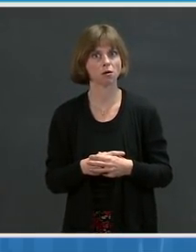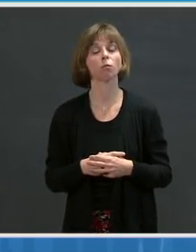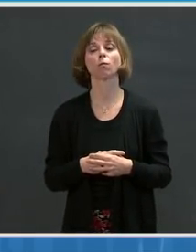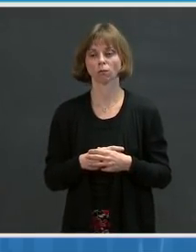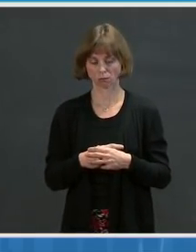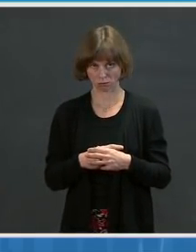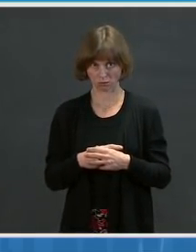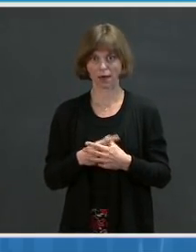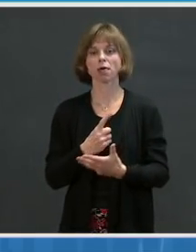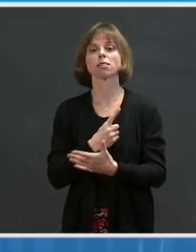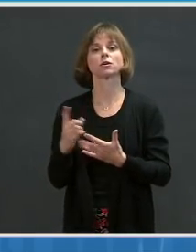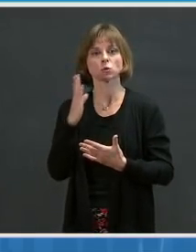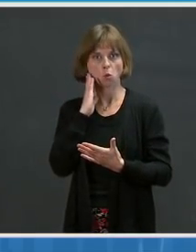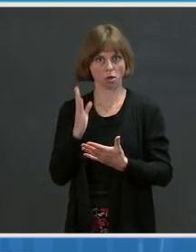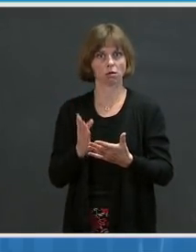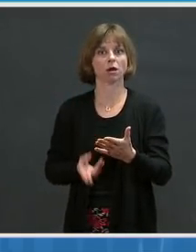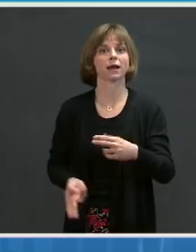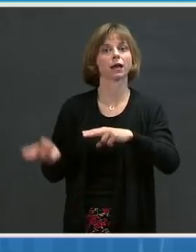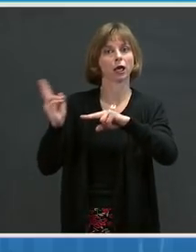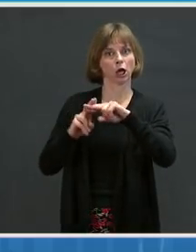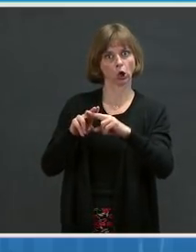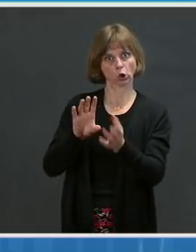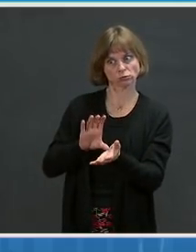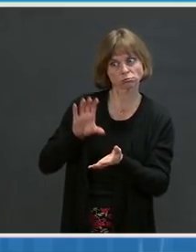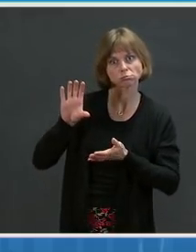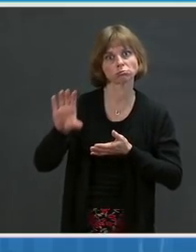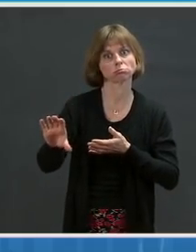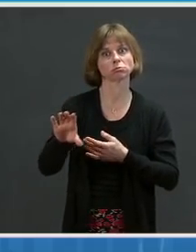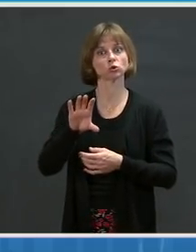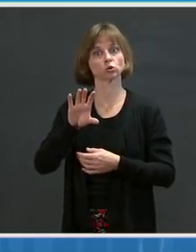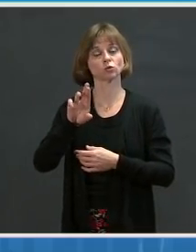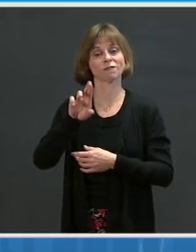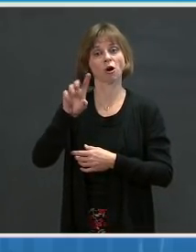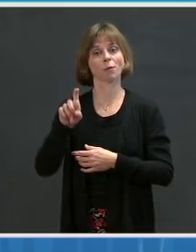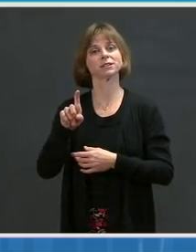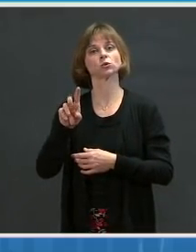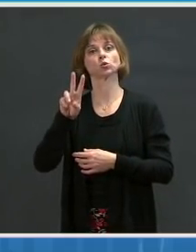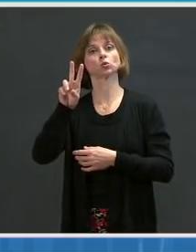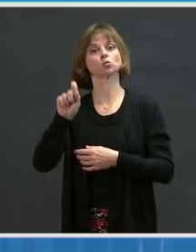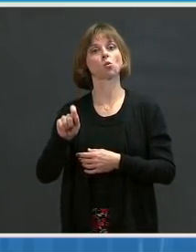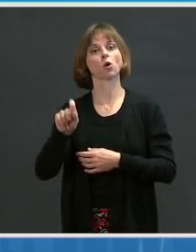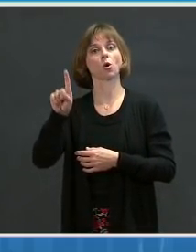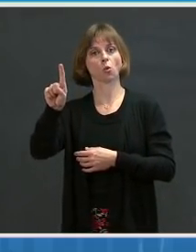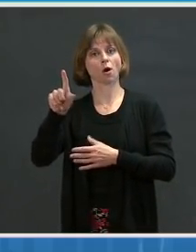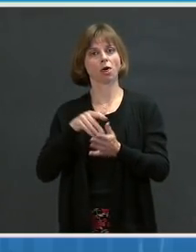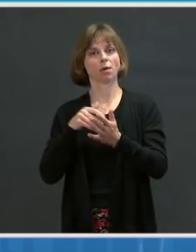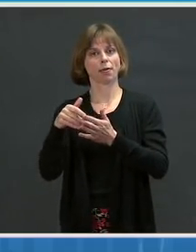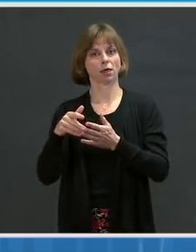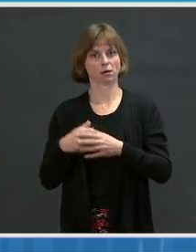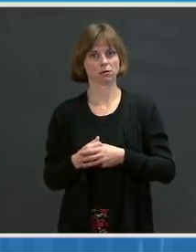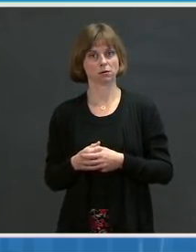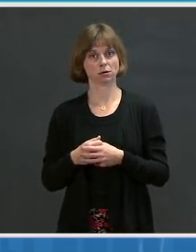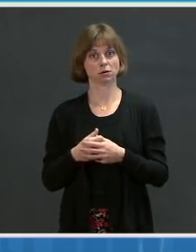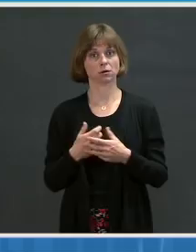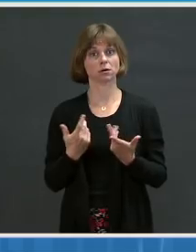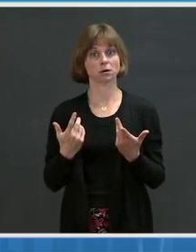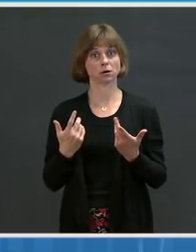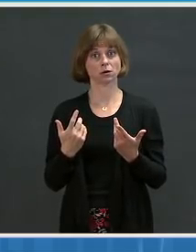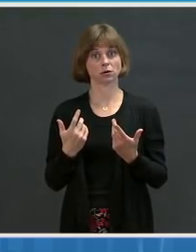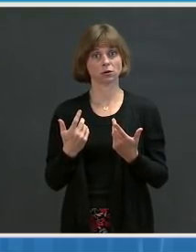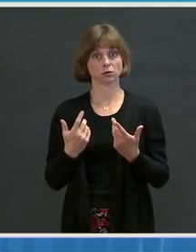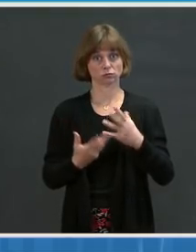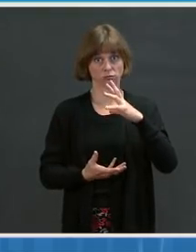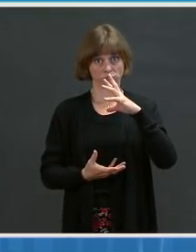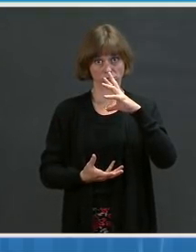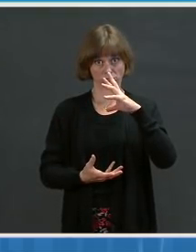the allocation to pharmacies to 2.1 million doses. So, with 14.5 million doses